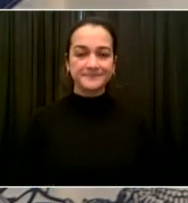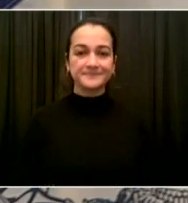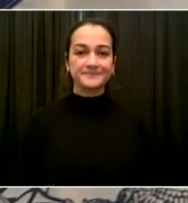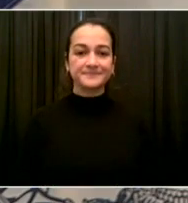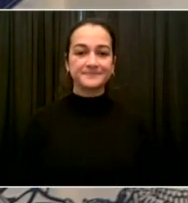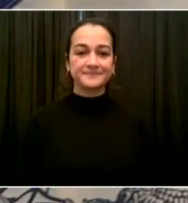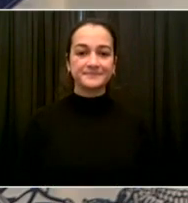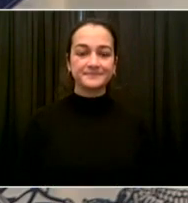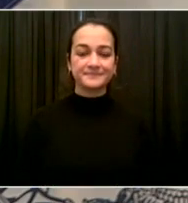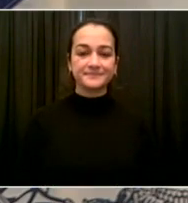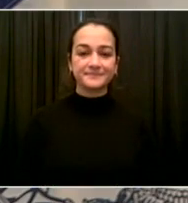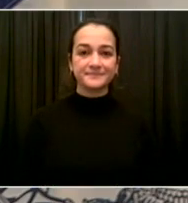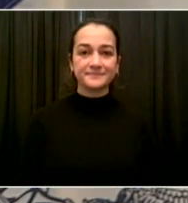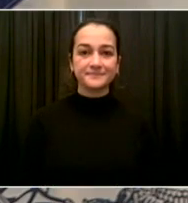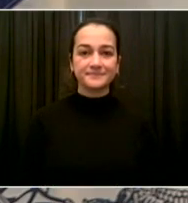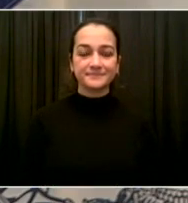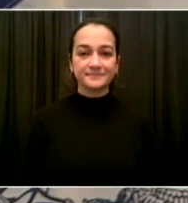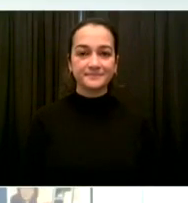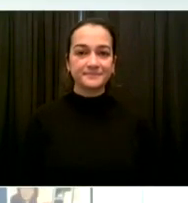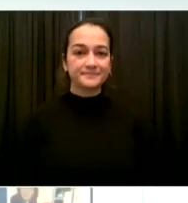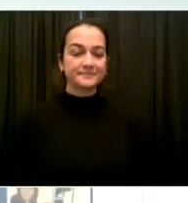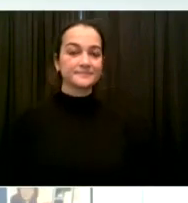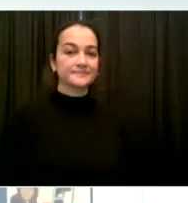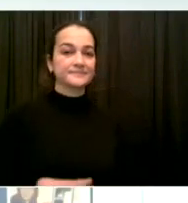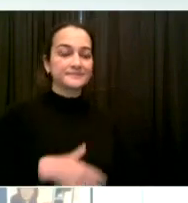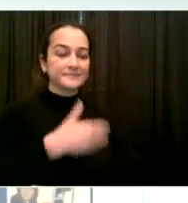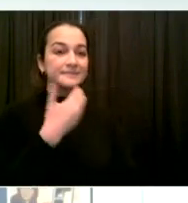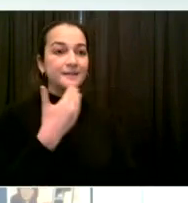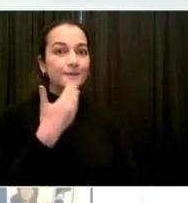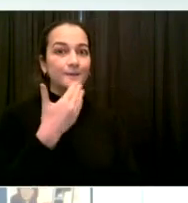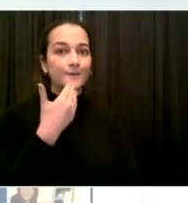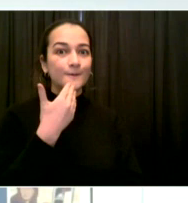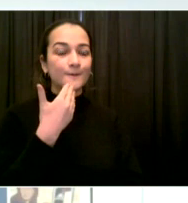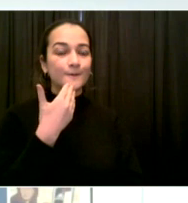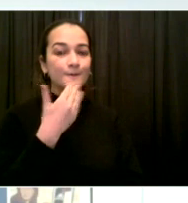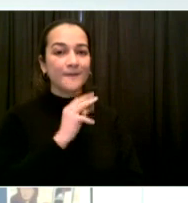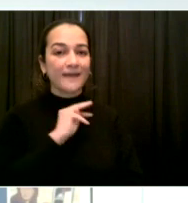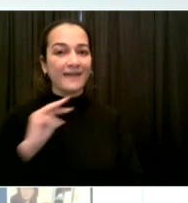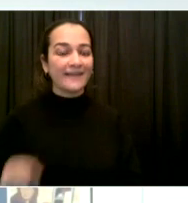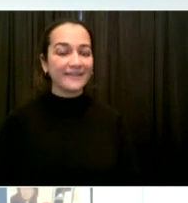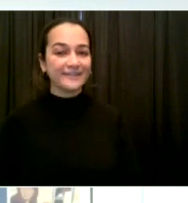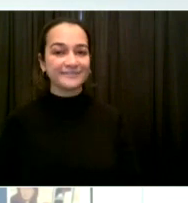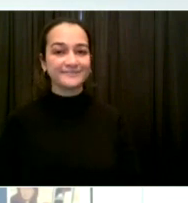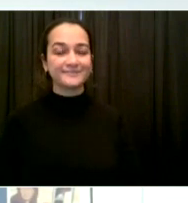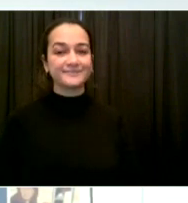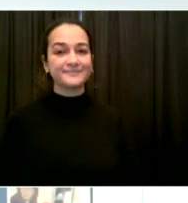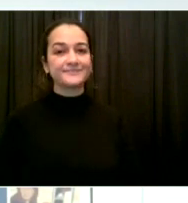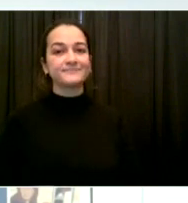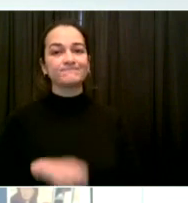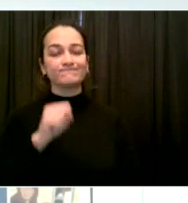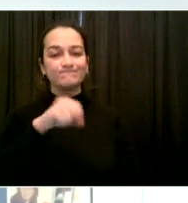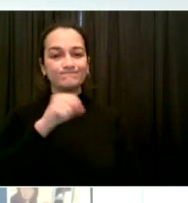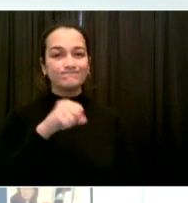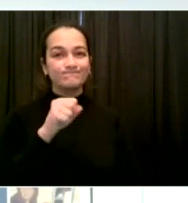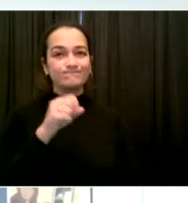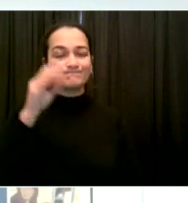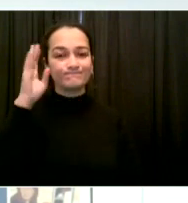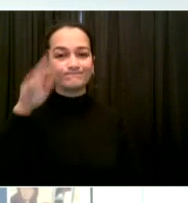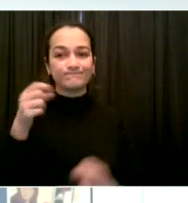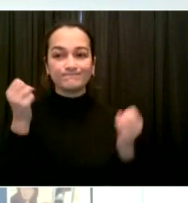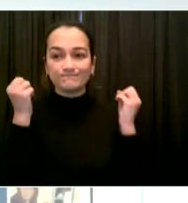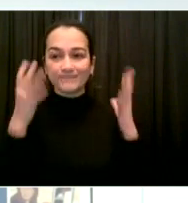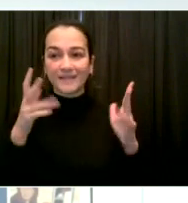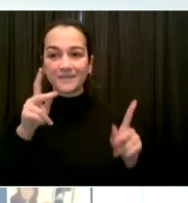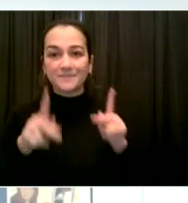Thank you so much, as always, Mr. Mayor. And well, look, I know how much people have been looking forward to the holidays. But